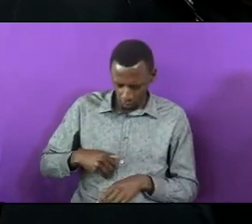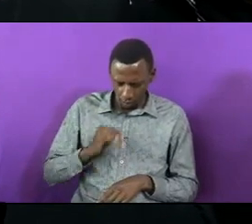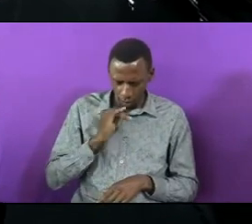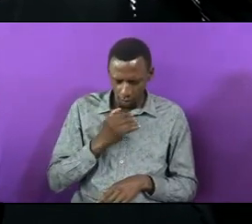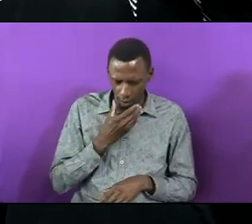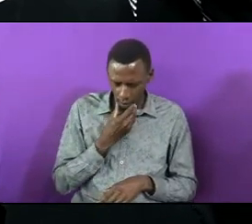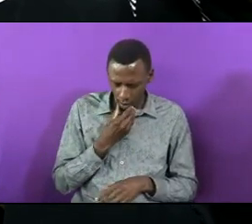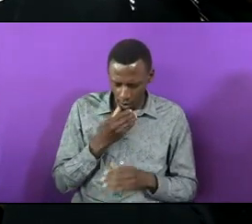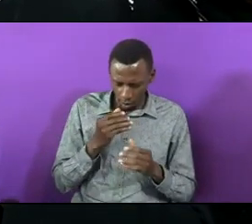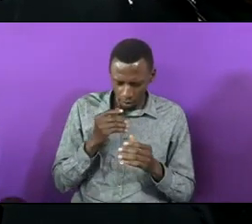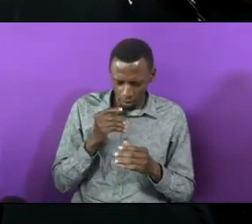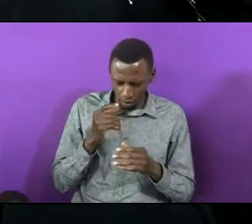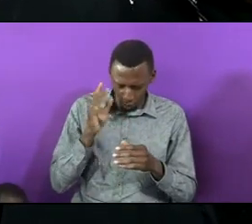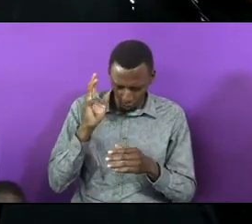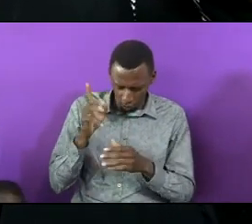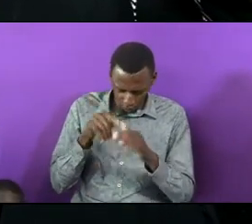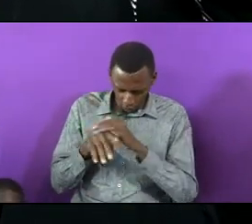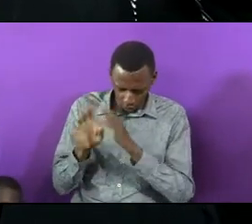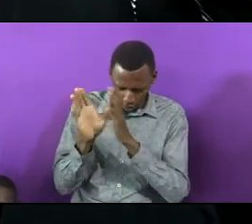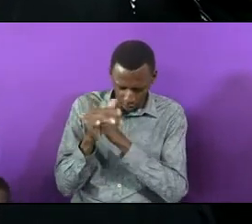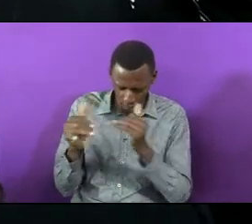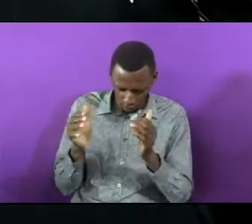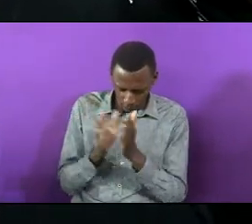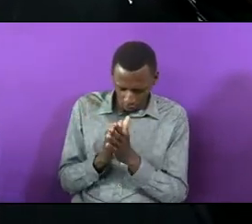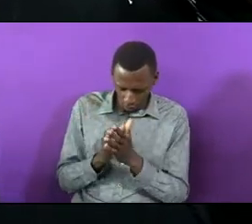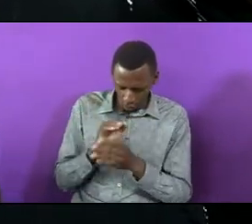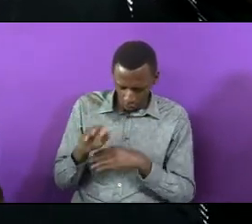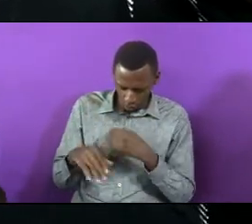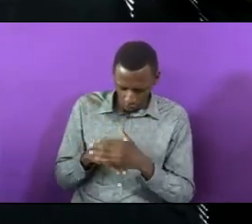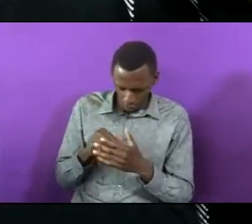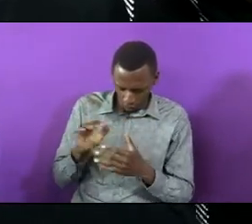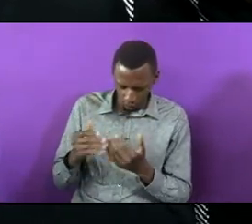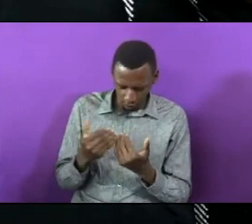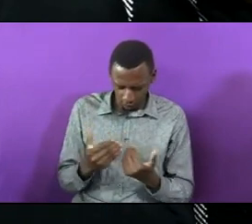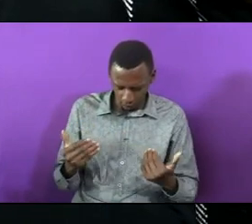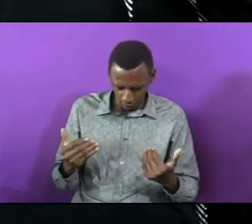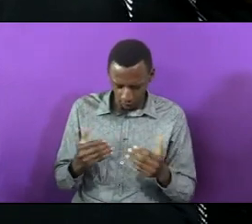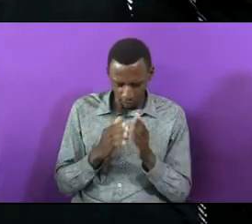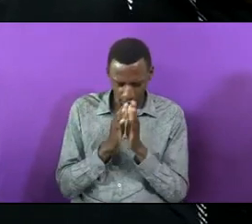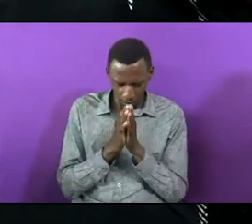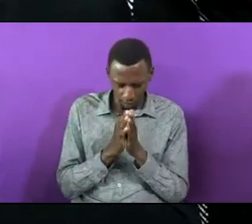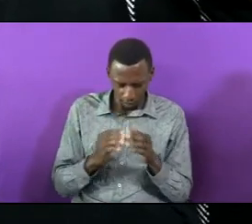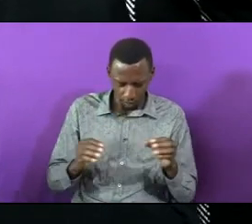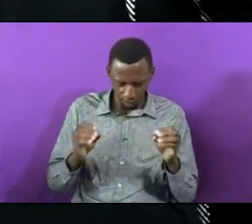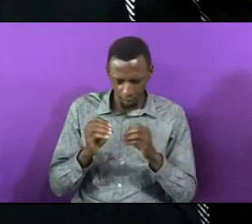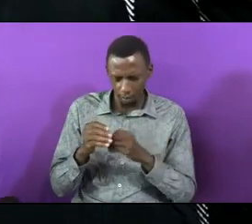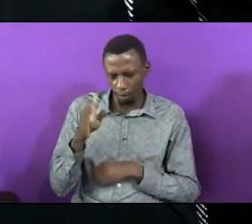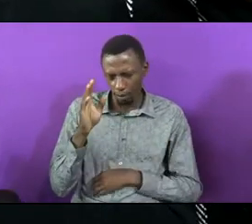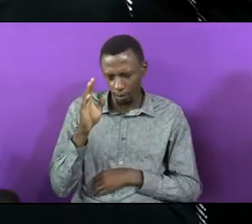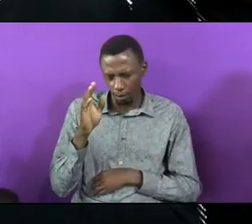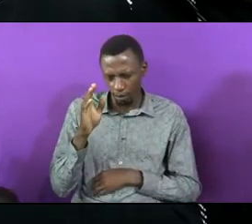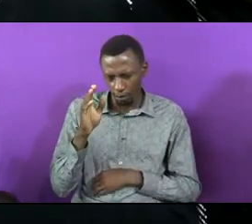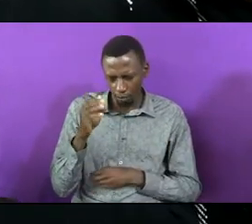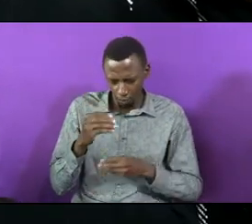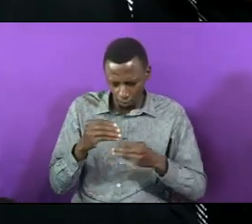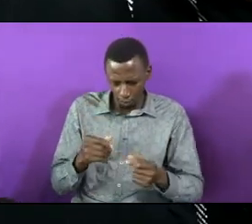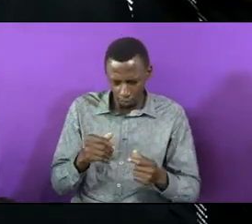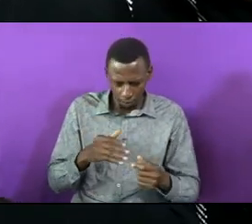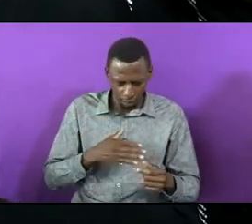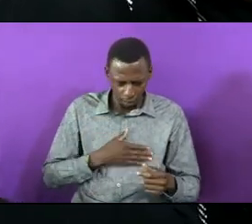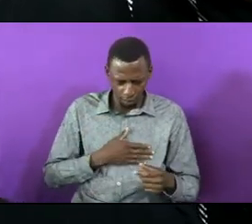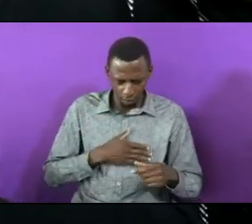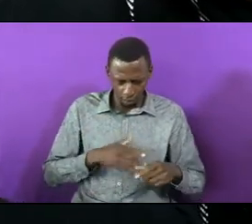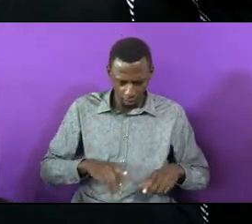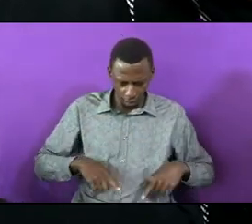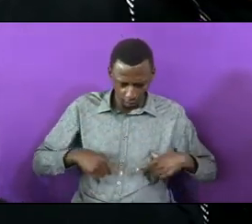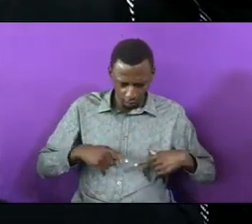all his children we pray Jehovah that conquer our men they're here that we